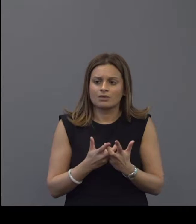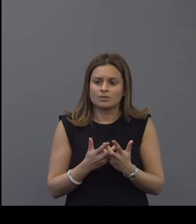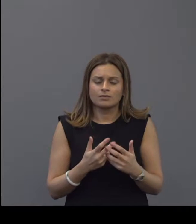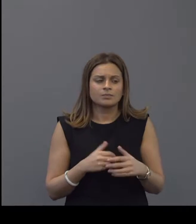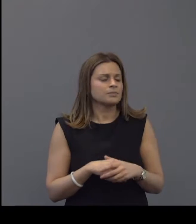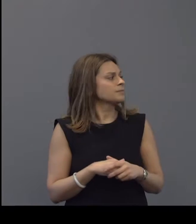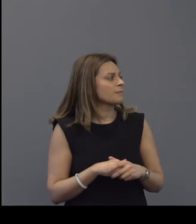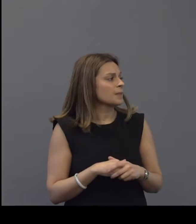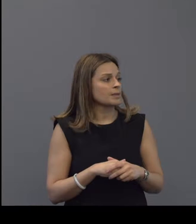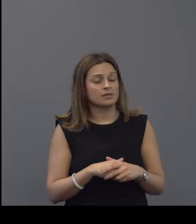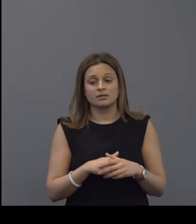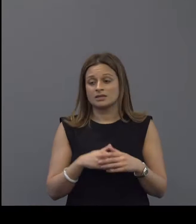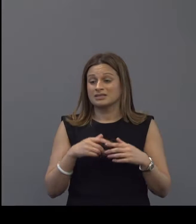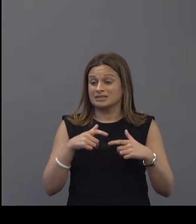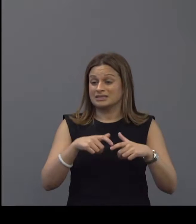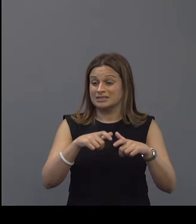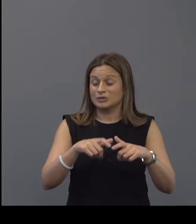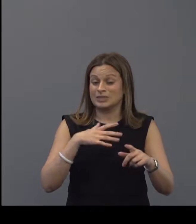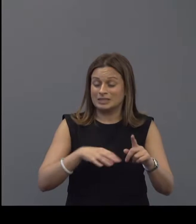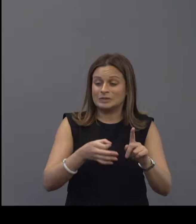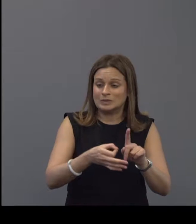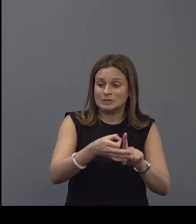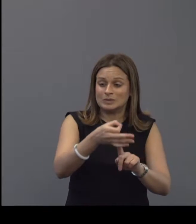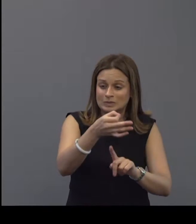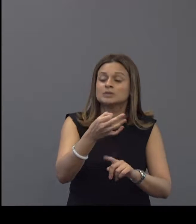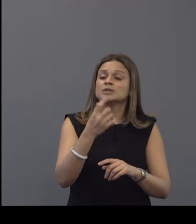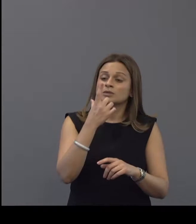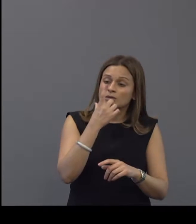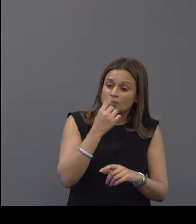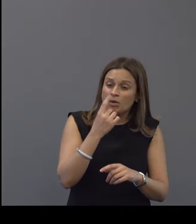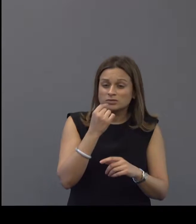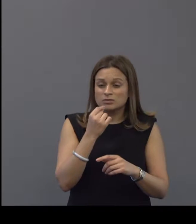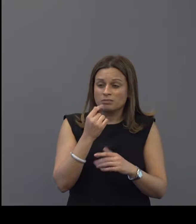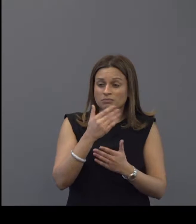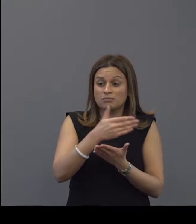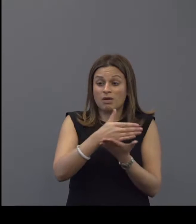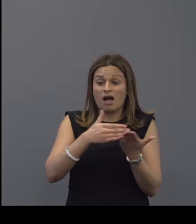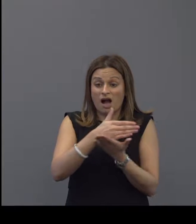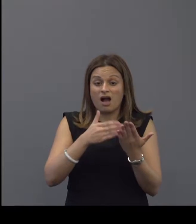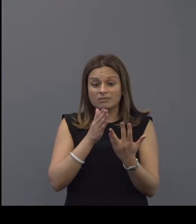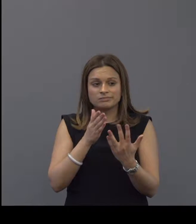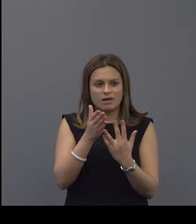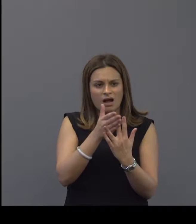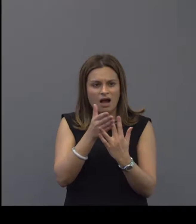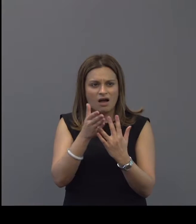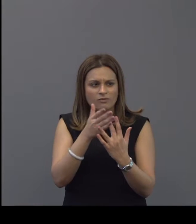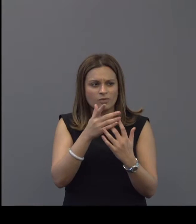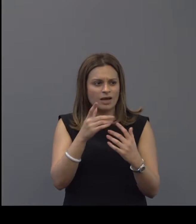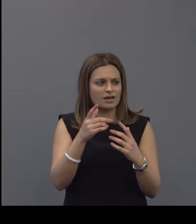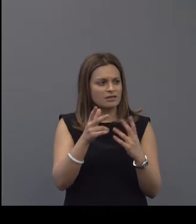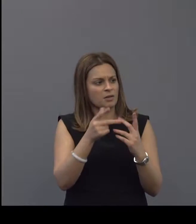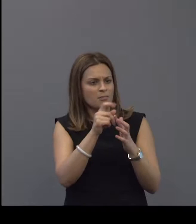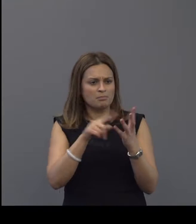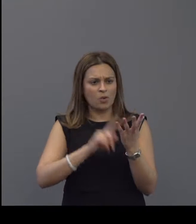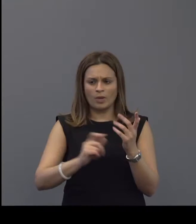there's more to be done we're probably two-thirds maybe a third halfway through eating my elephant i don't know where paul is in boiling his